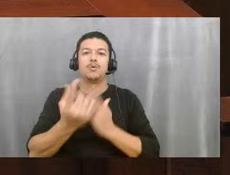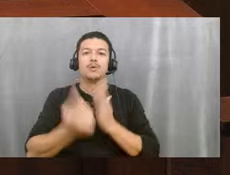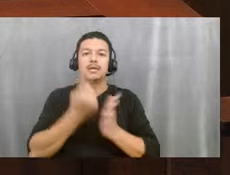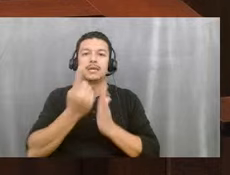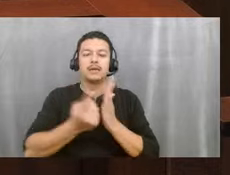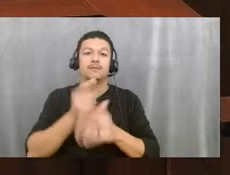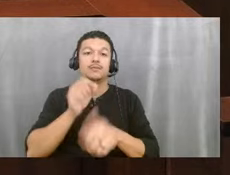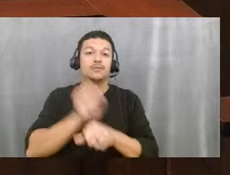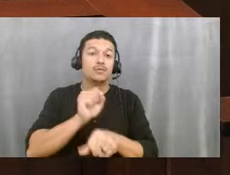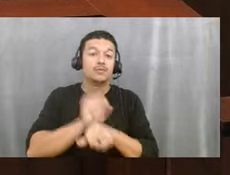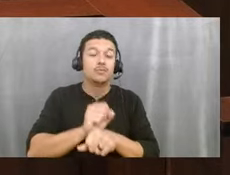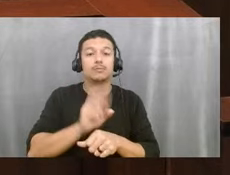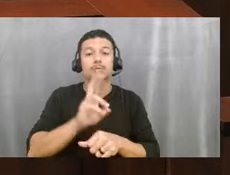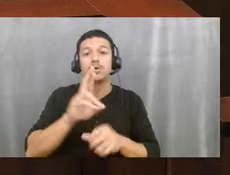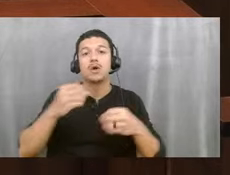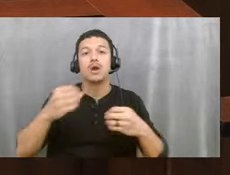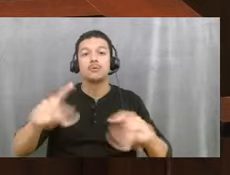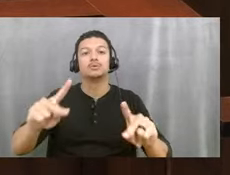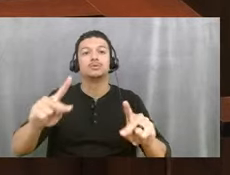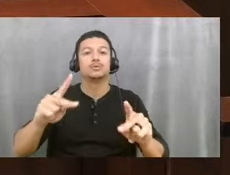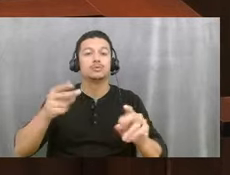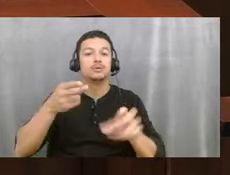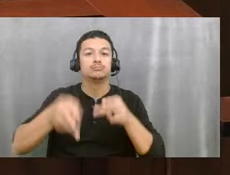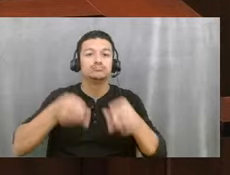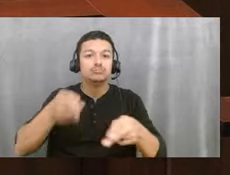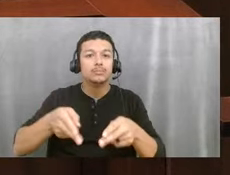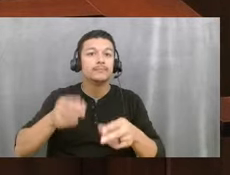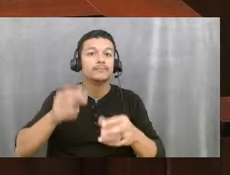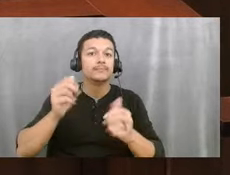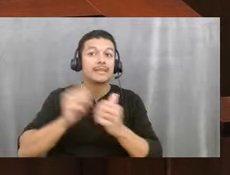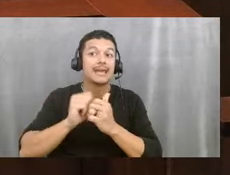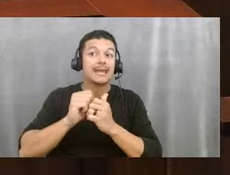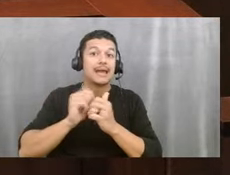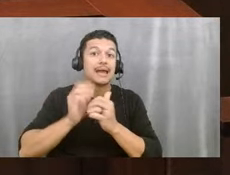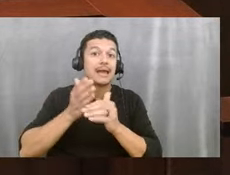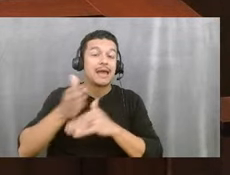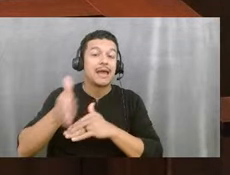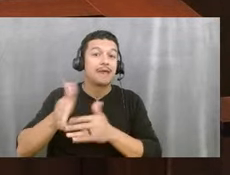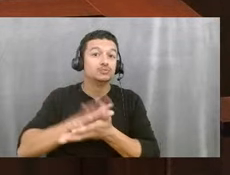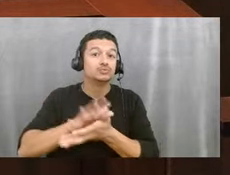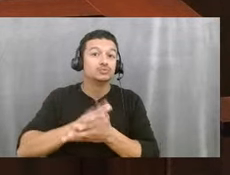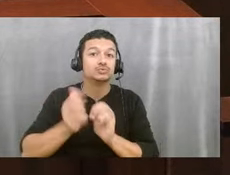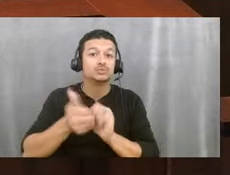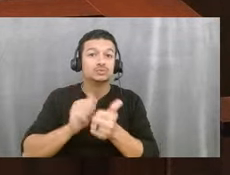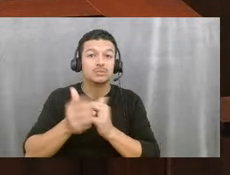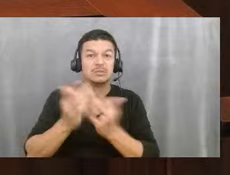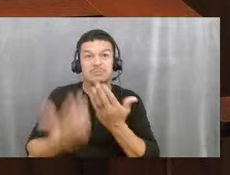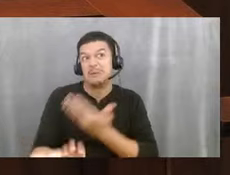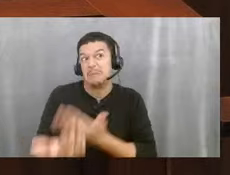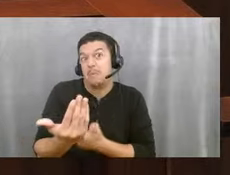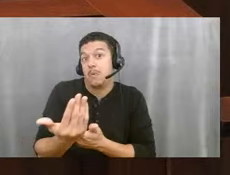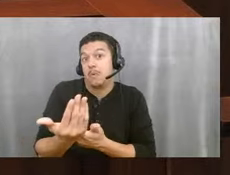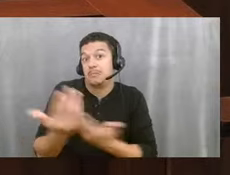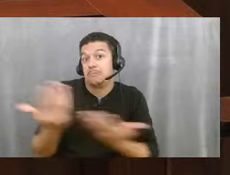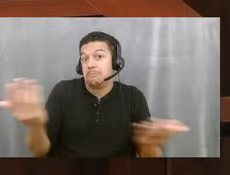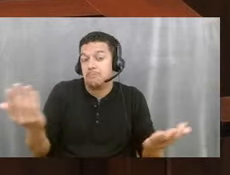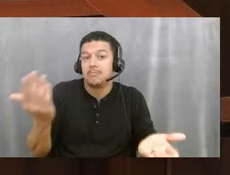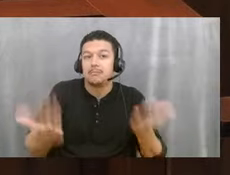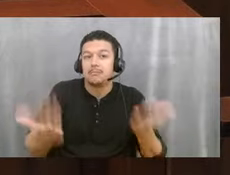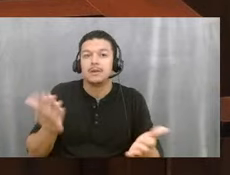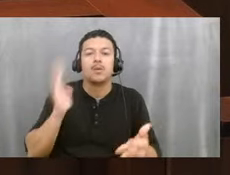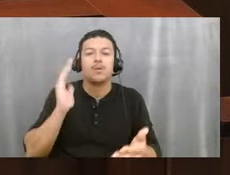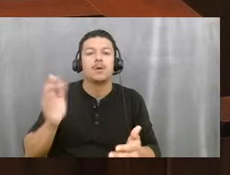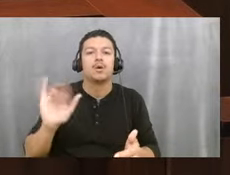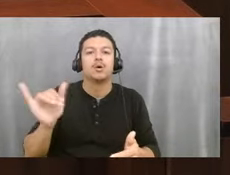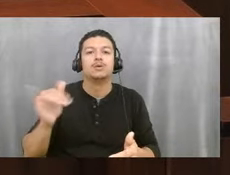you know, participation in afterschool sports may end up moving to the morning hours. We are actually going to have a committee that is going to be made up